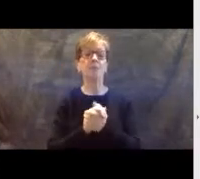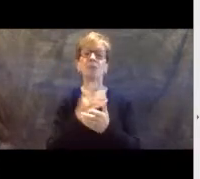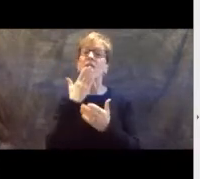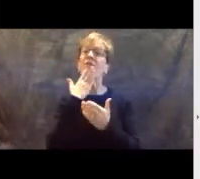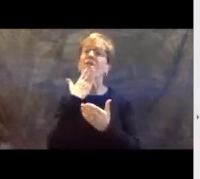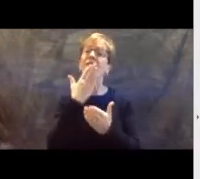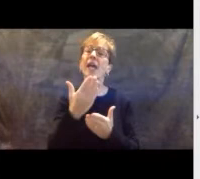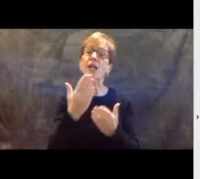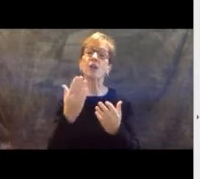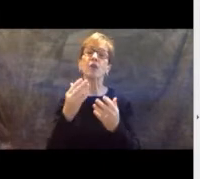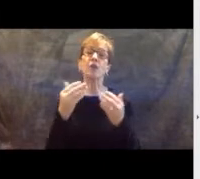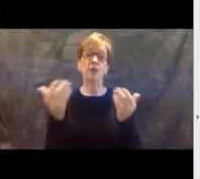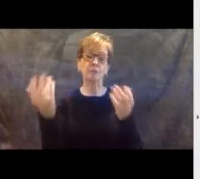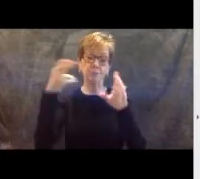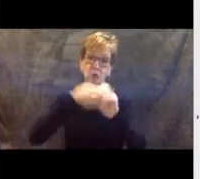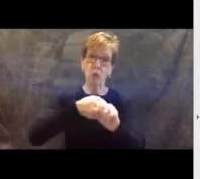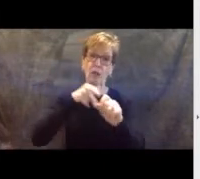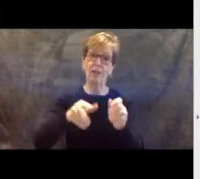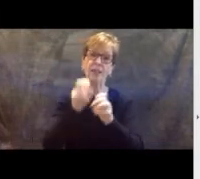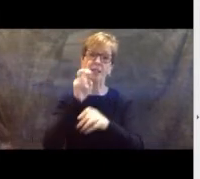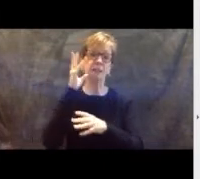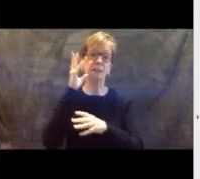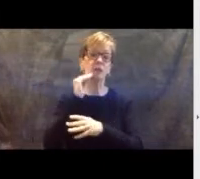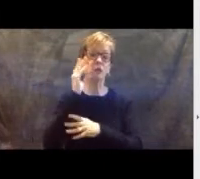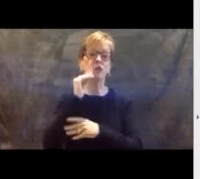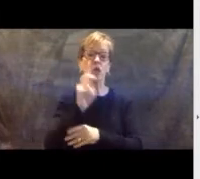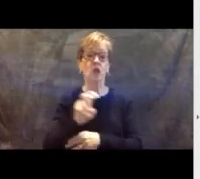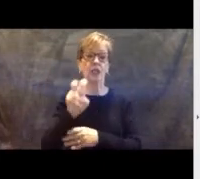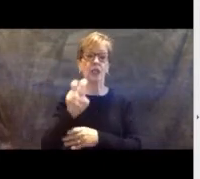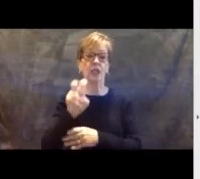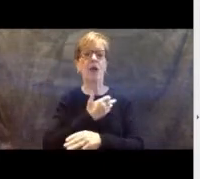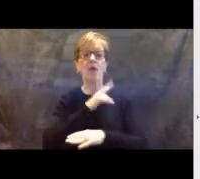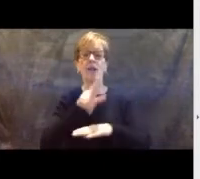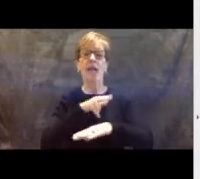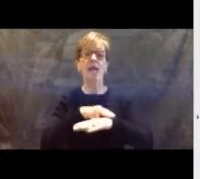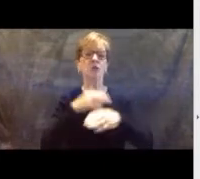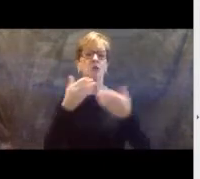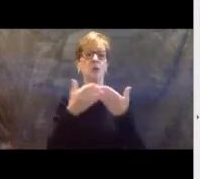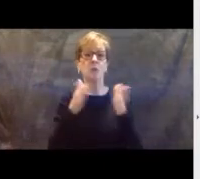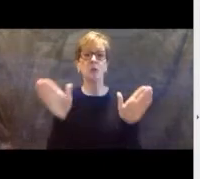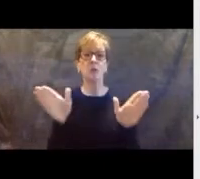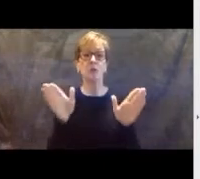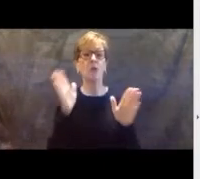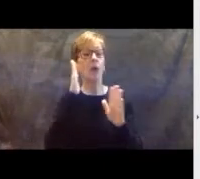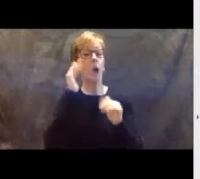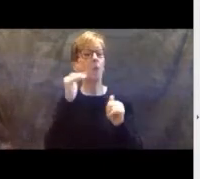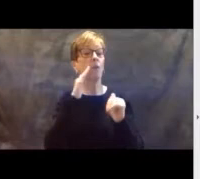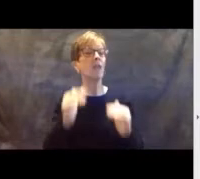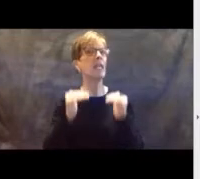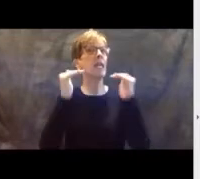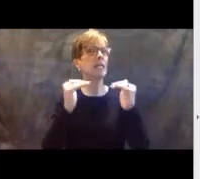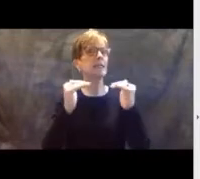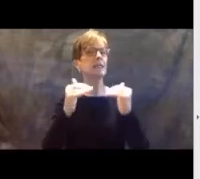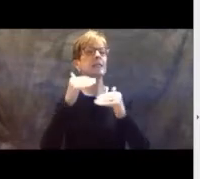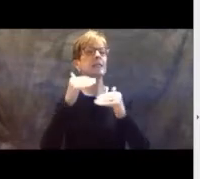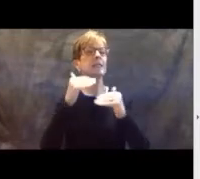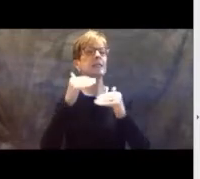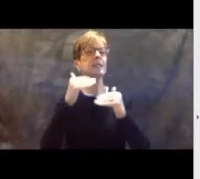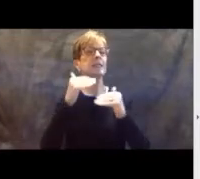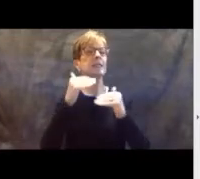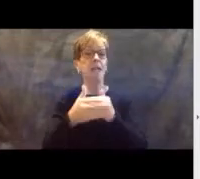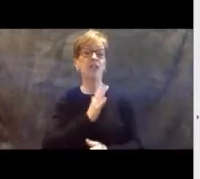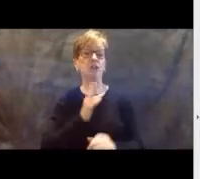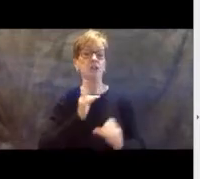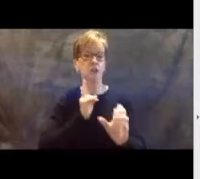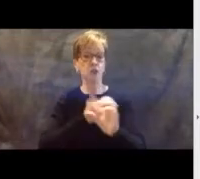NBCTs and join our national community. We hope that you will take the next step and officially join our state network, if you